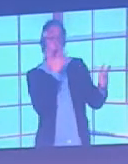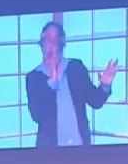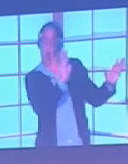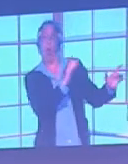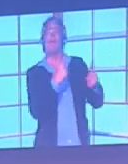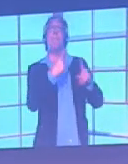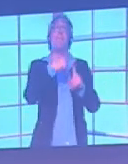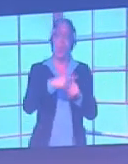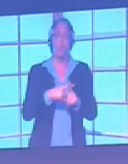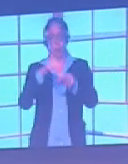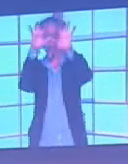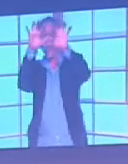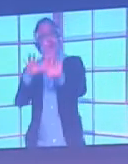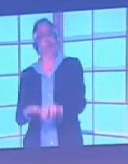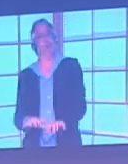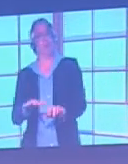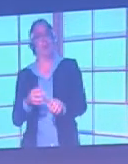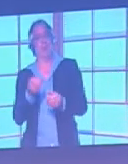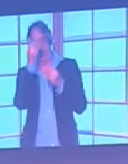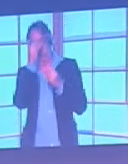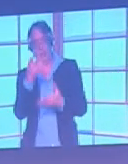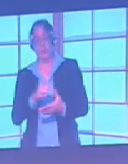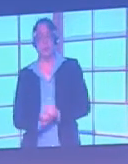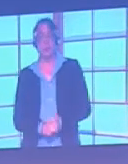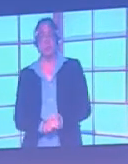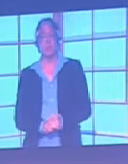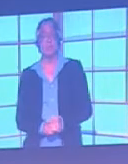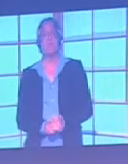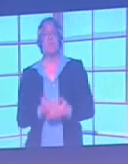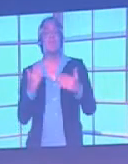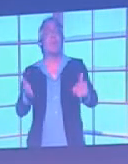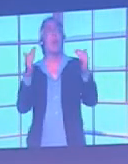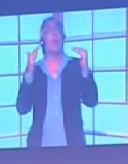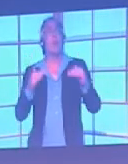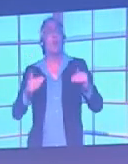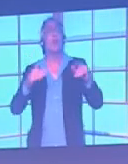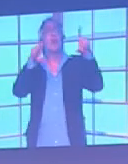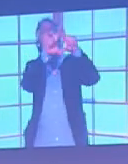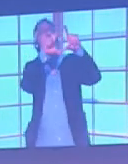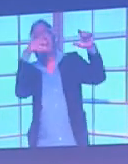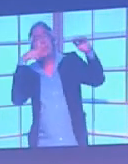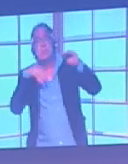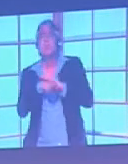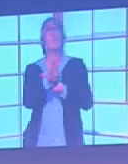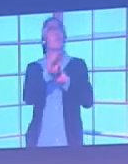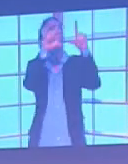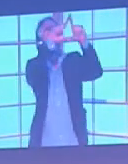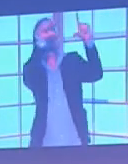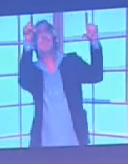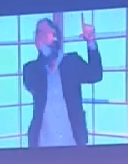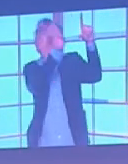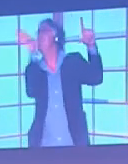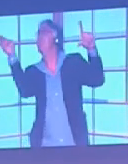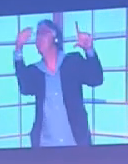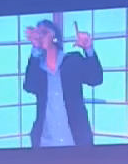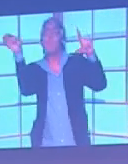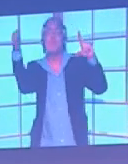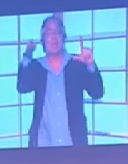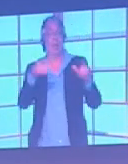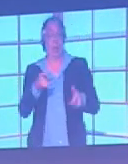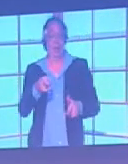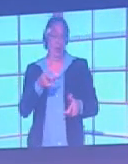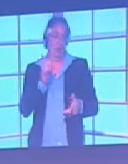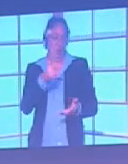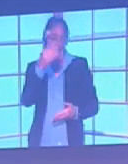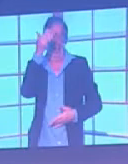For external and internal way finding, colour blindness also needs to be considered. Because if you